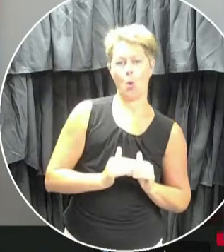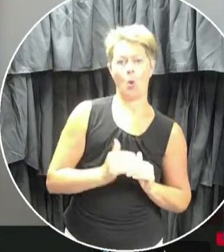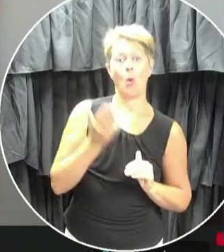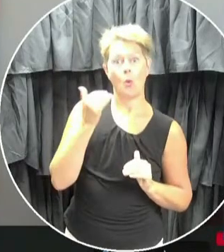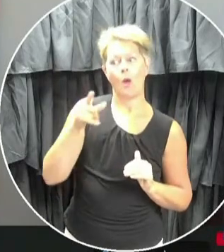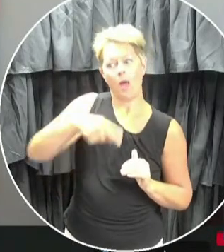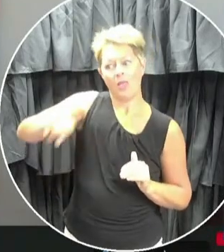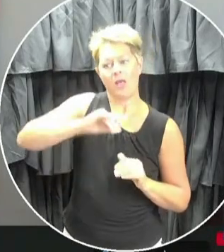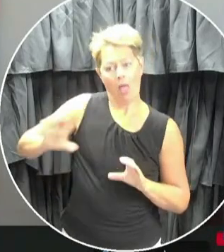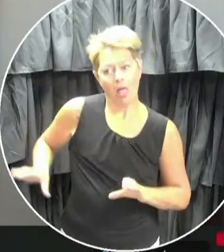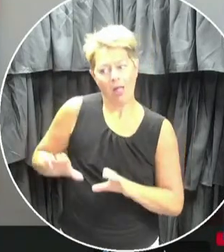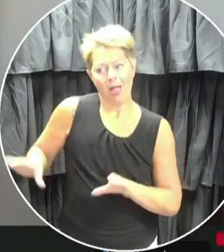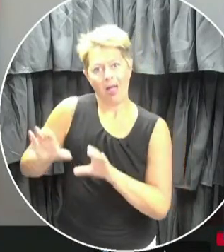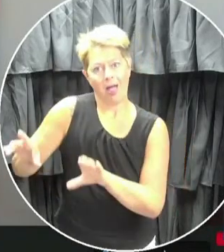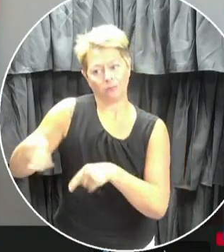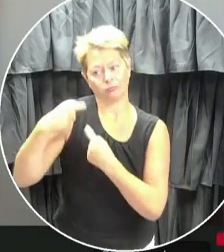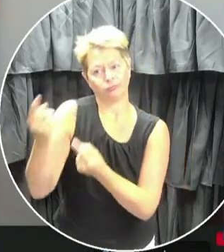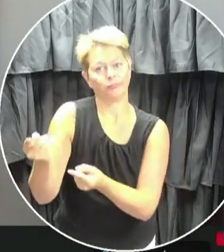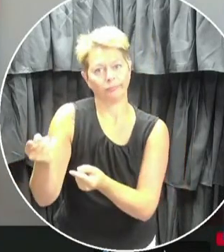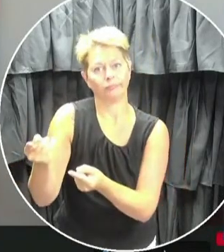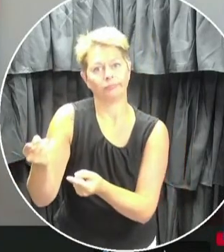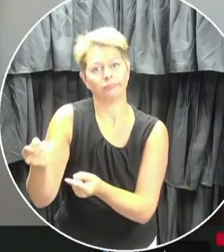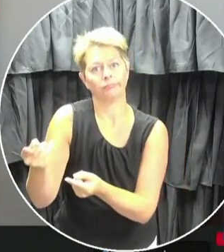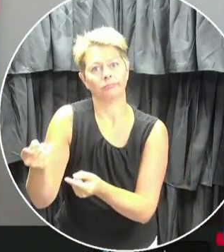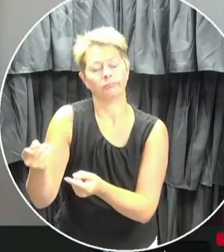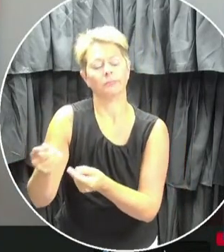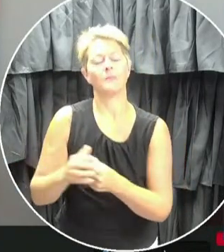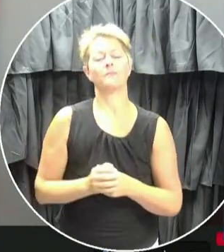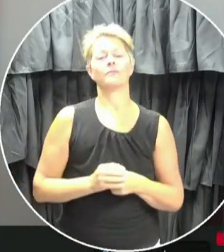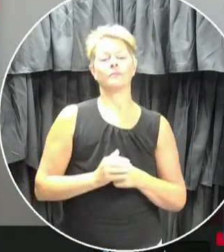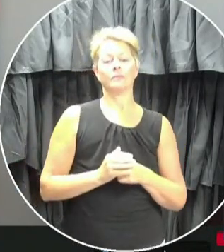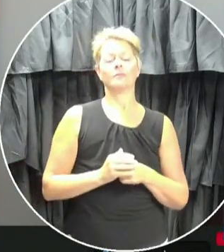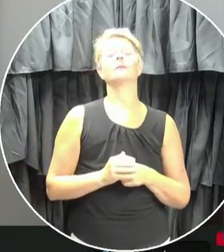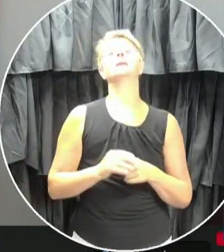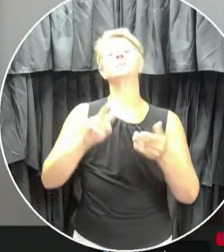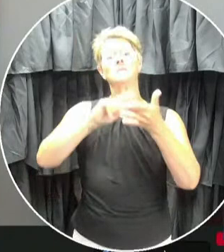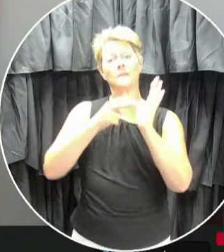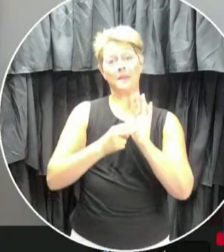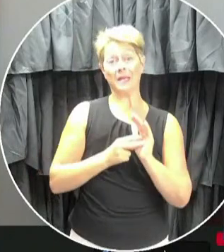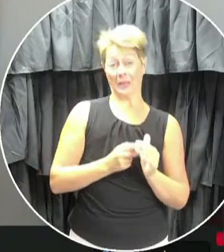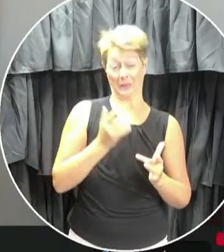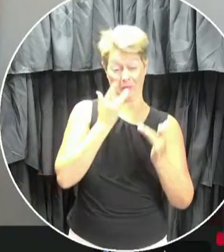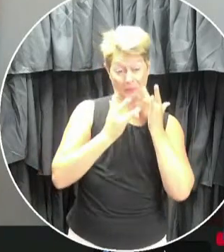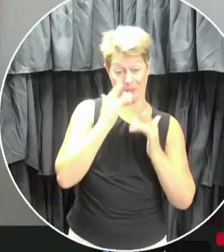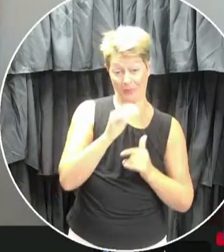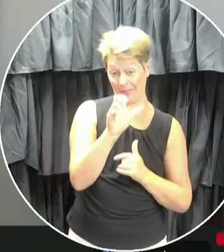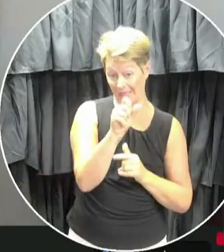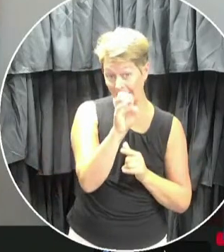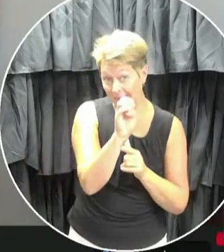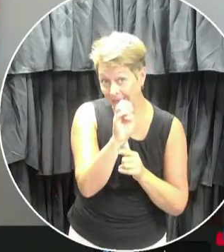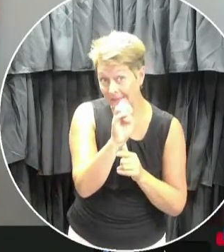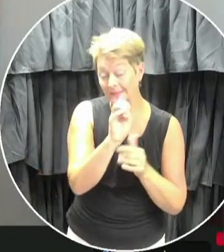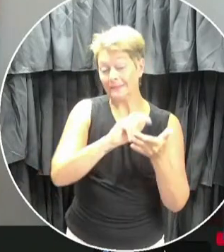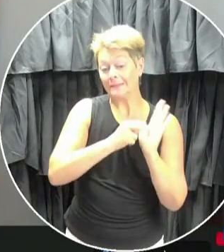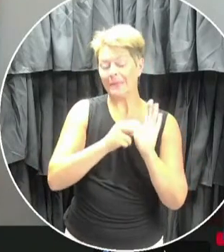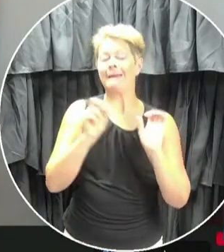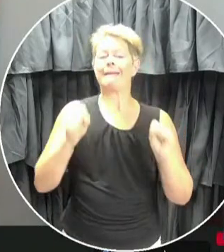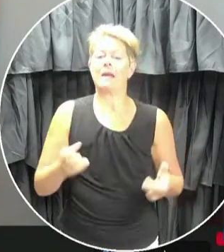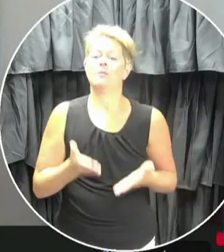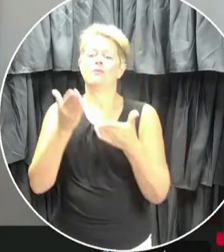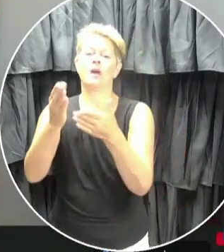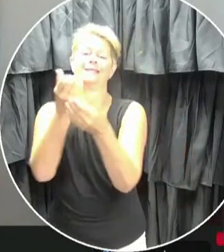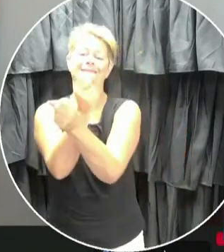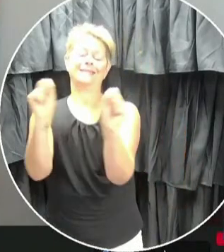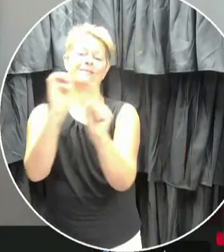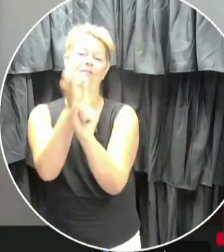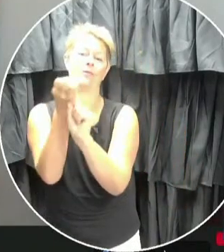date. We want to keep it that way, but we also want to reap the reward of doing that work and providing a safe environment for our children to go back